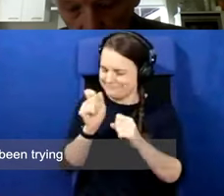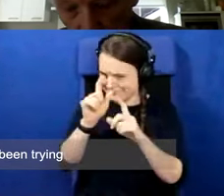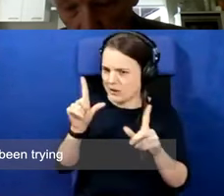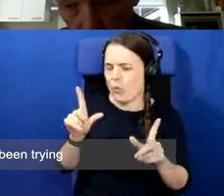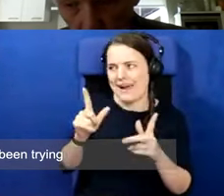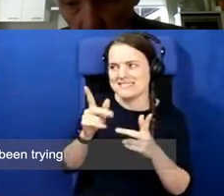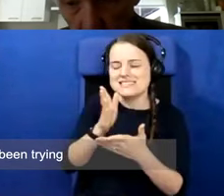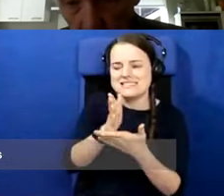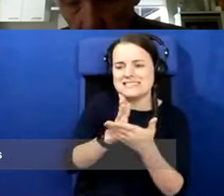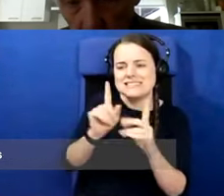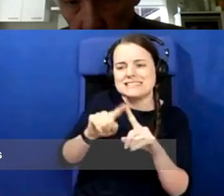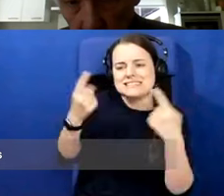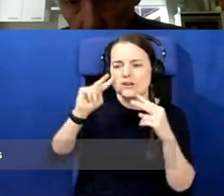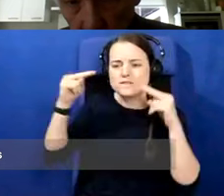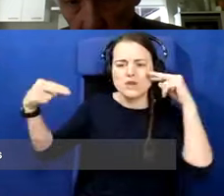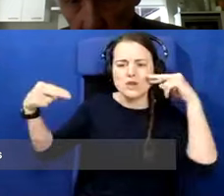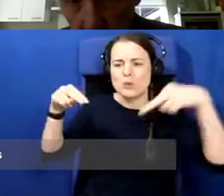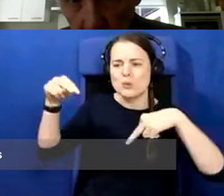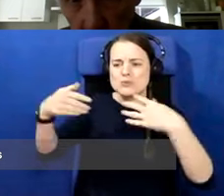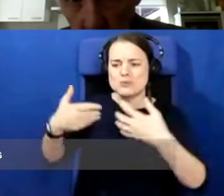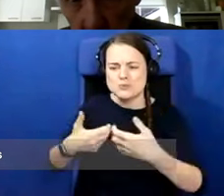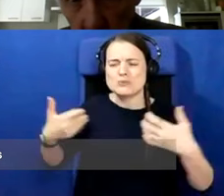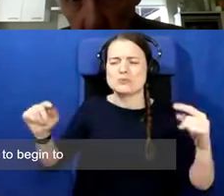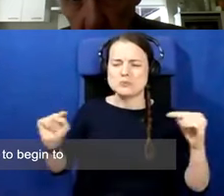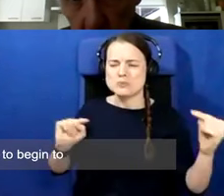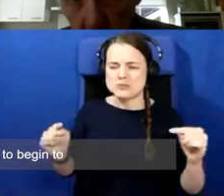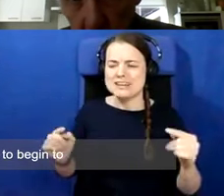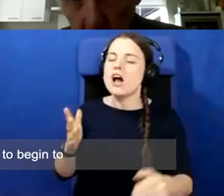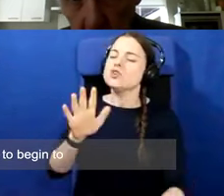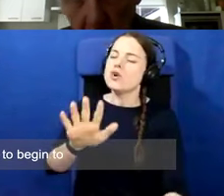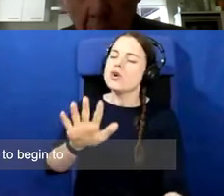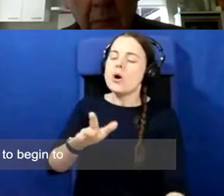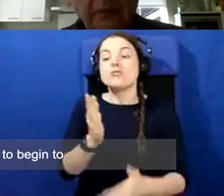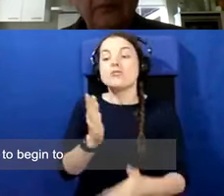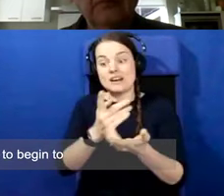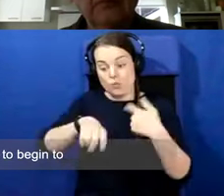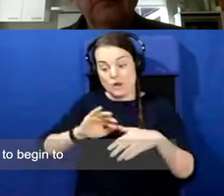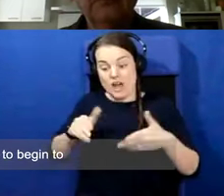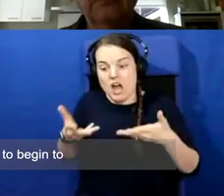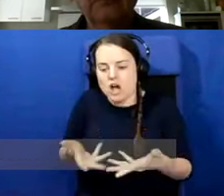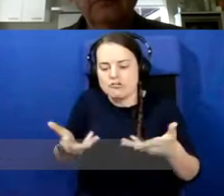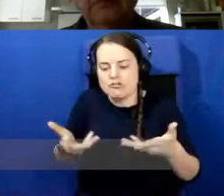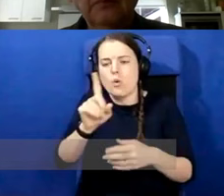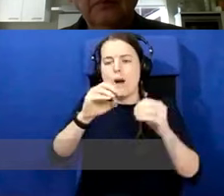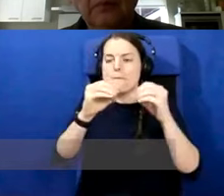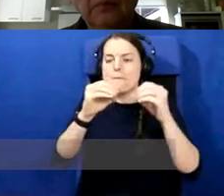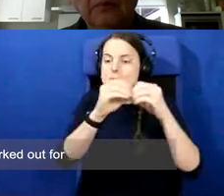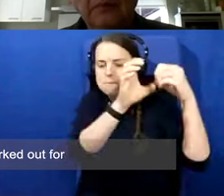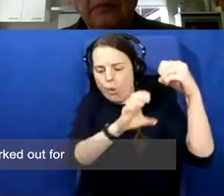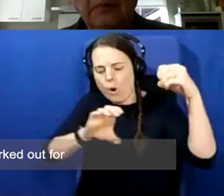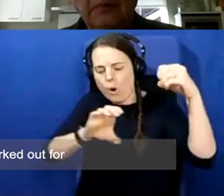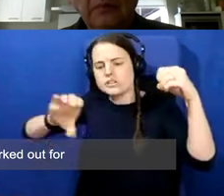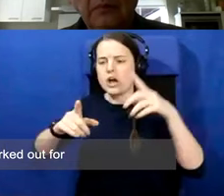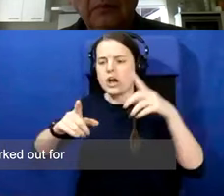the bits that we've been trying to emphasise is get the border communities to begin to look at how this